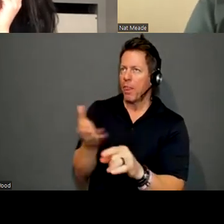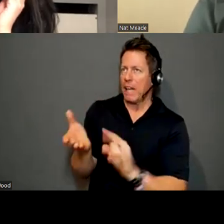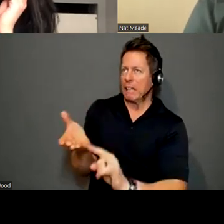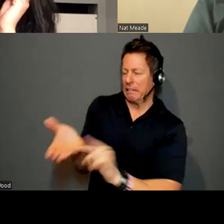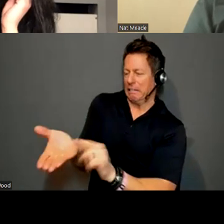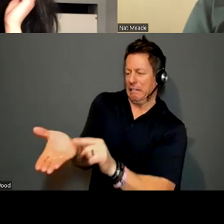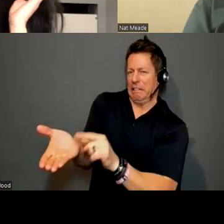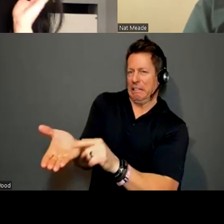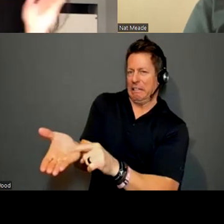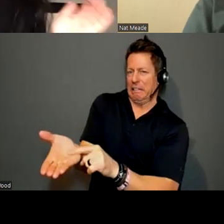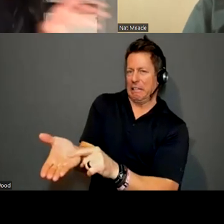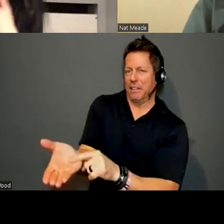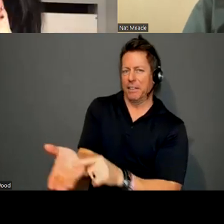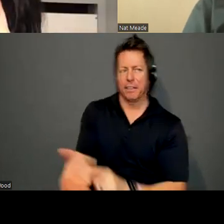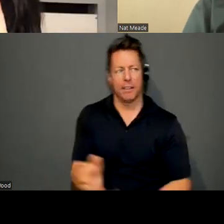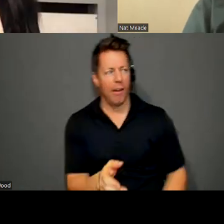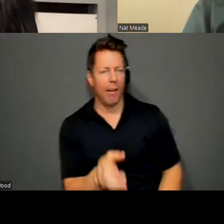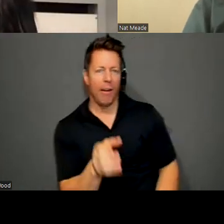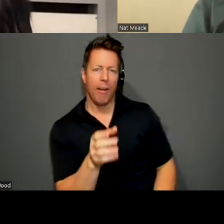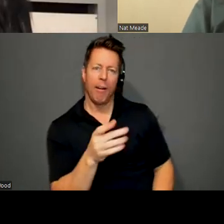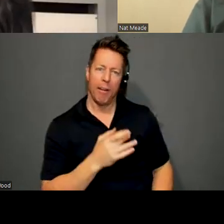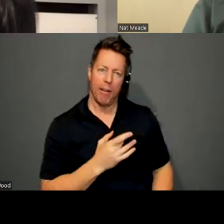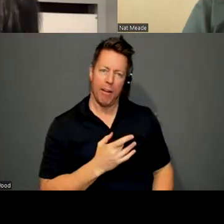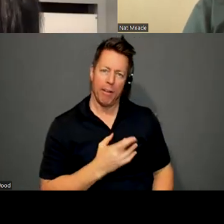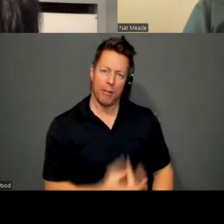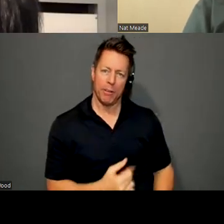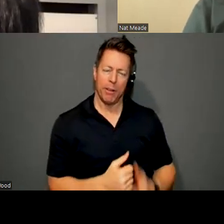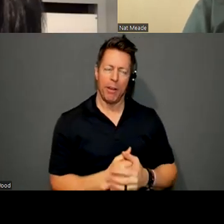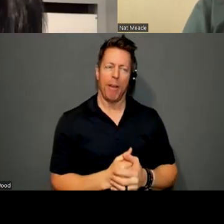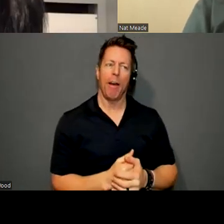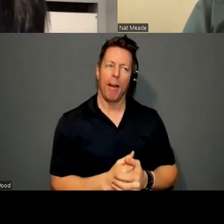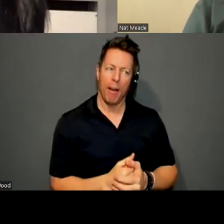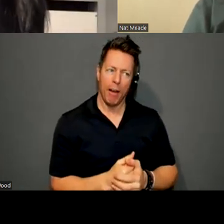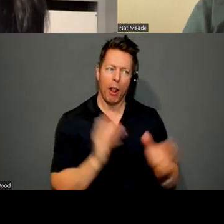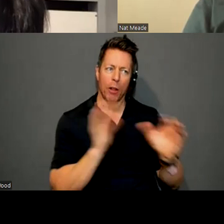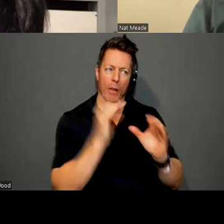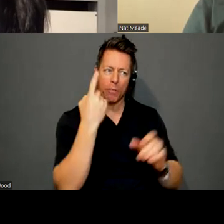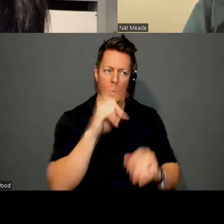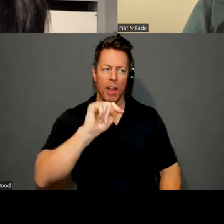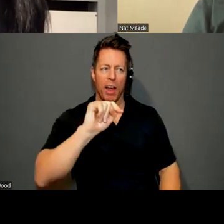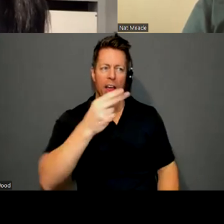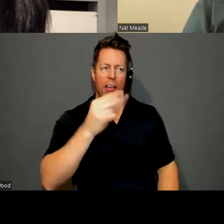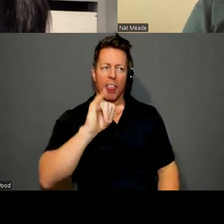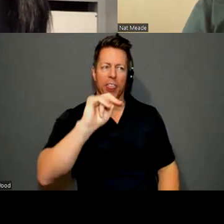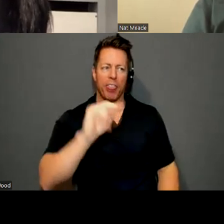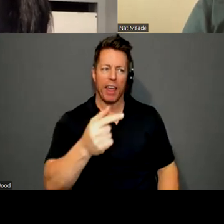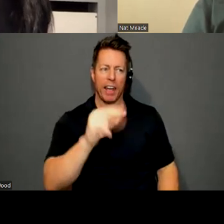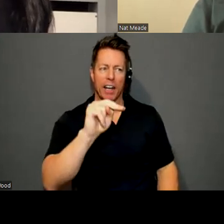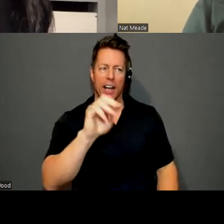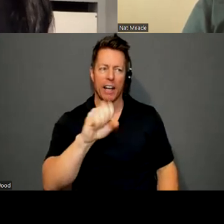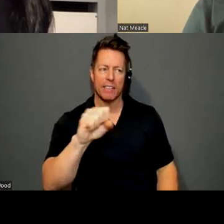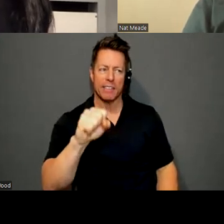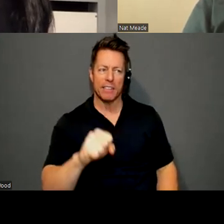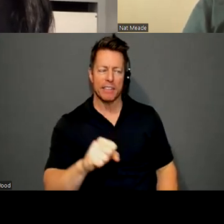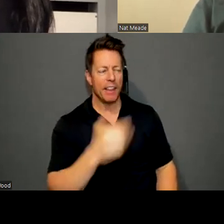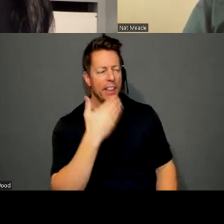Looking for the thingness. Yeah. Mm-mm. Thank you for sharing that. Thanks for the question.